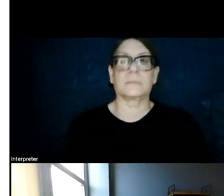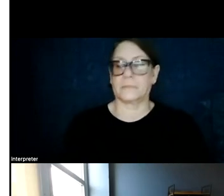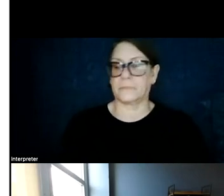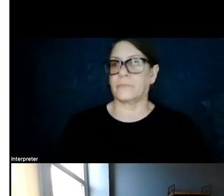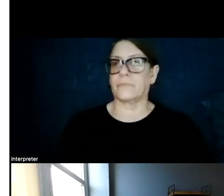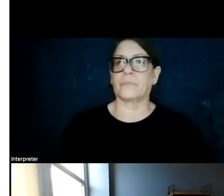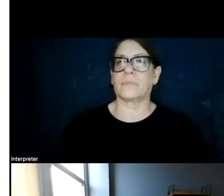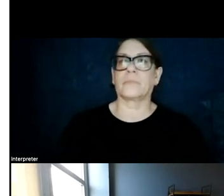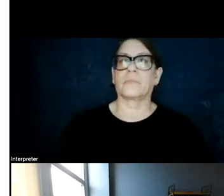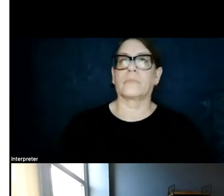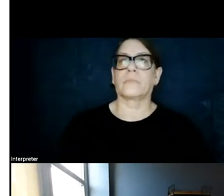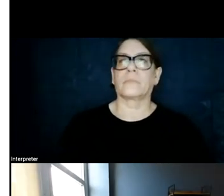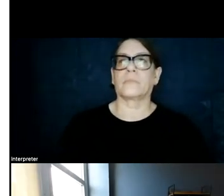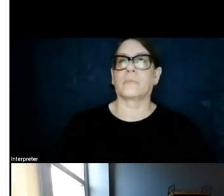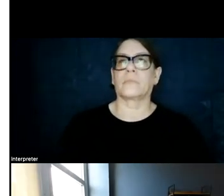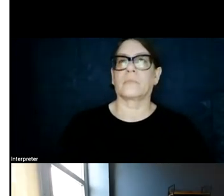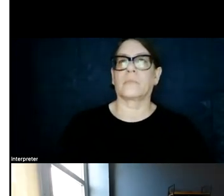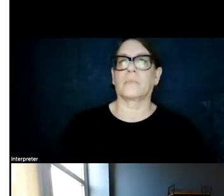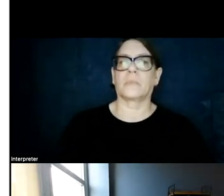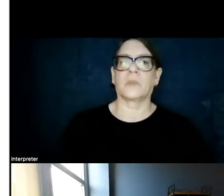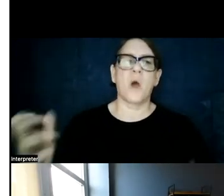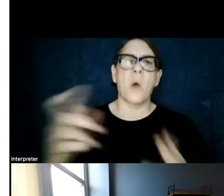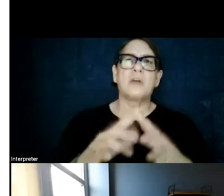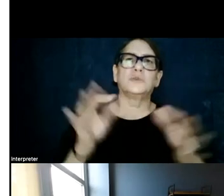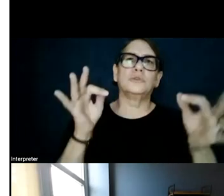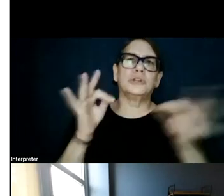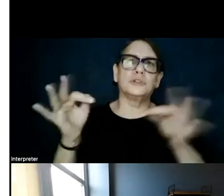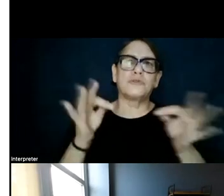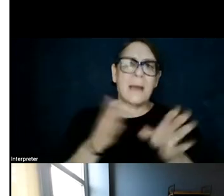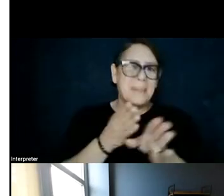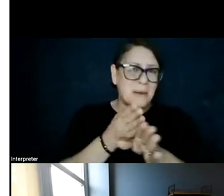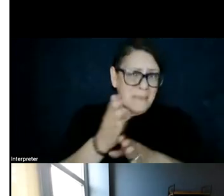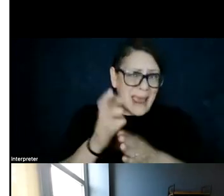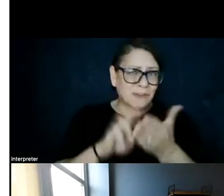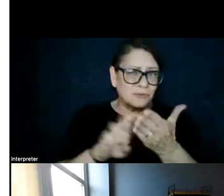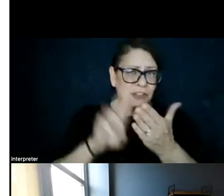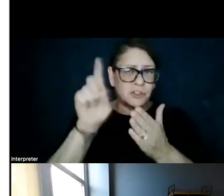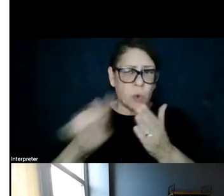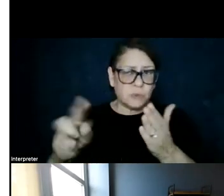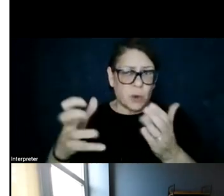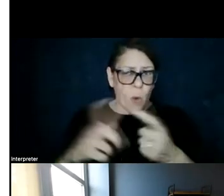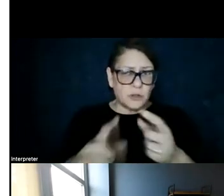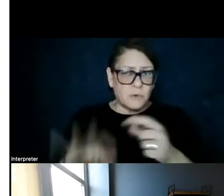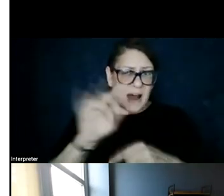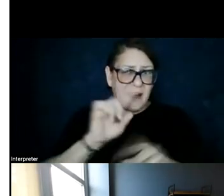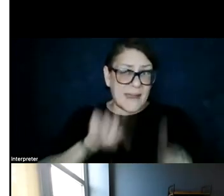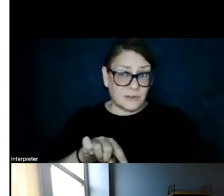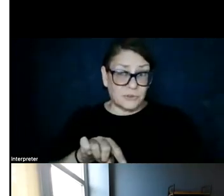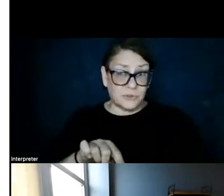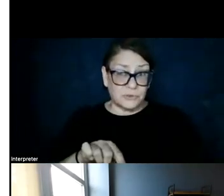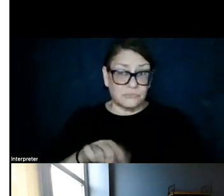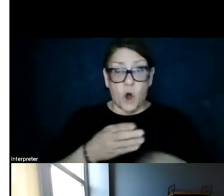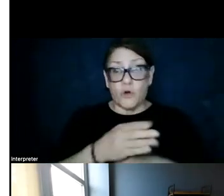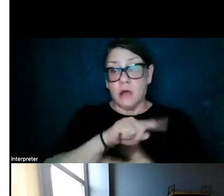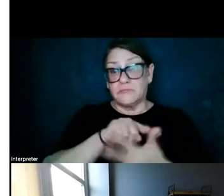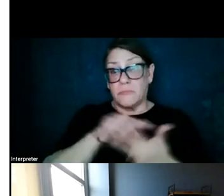So I'm going to describe kind of the main research questions that we set out to answer across these three